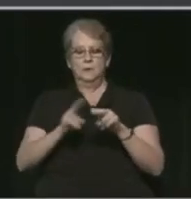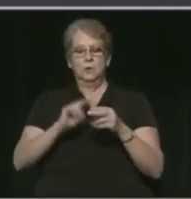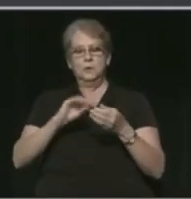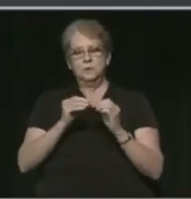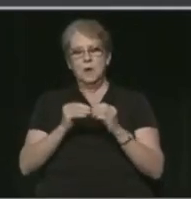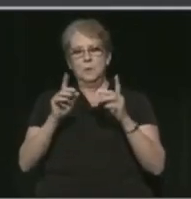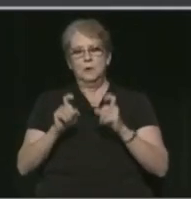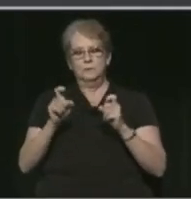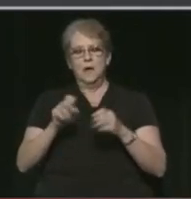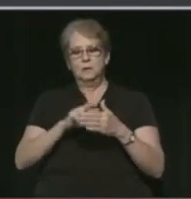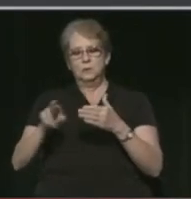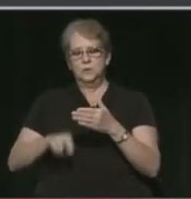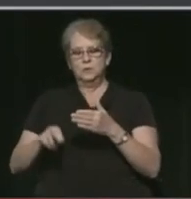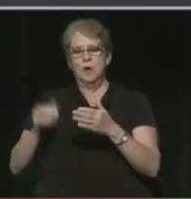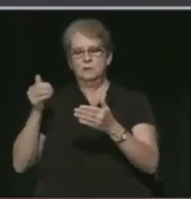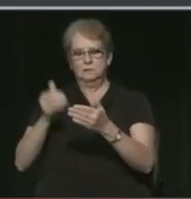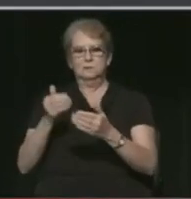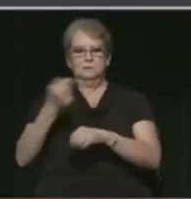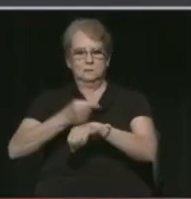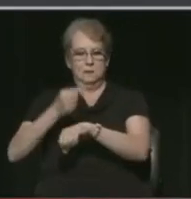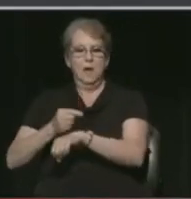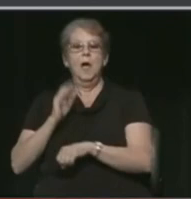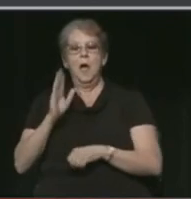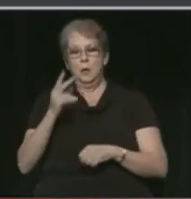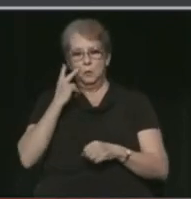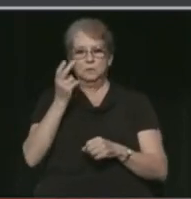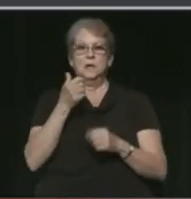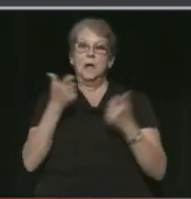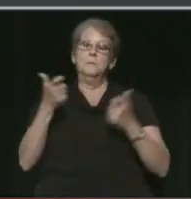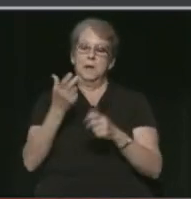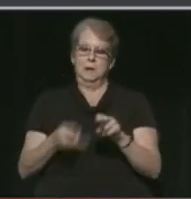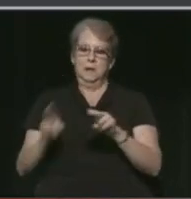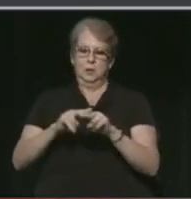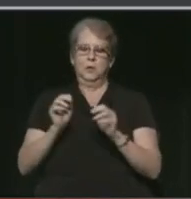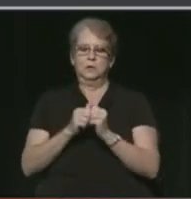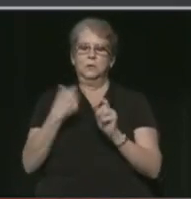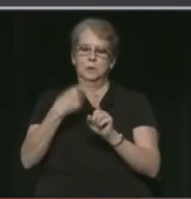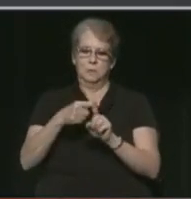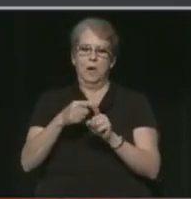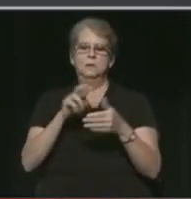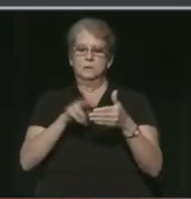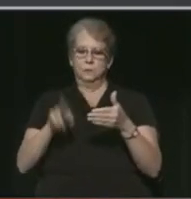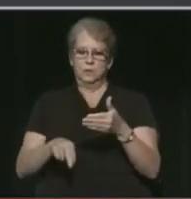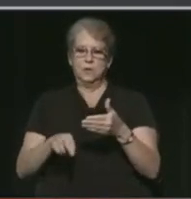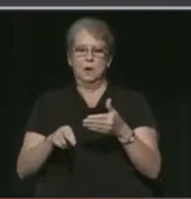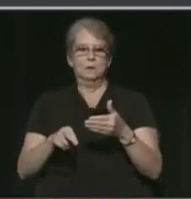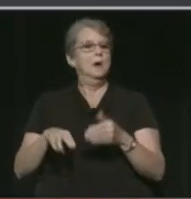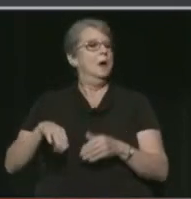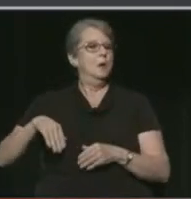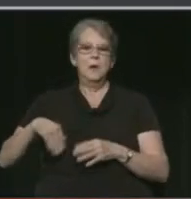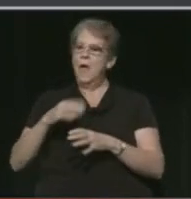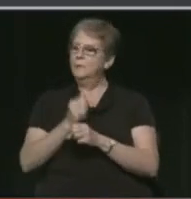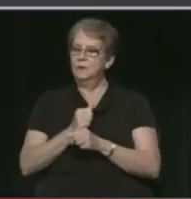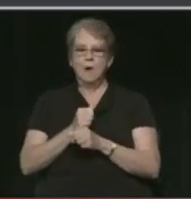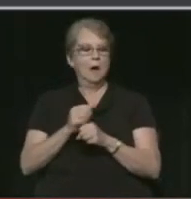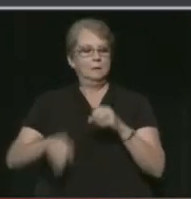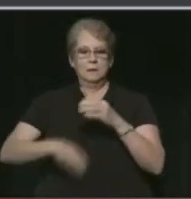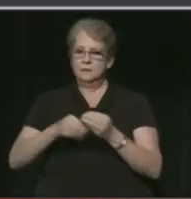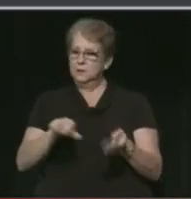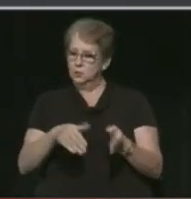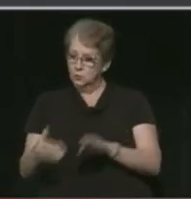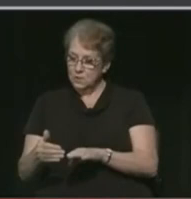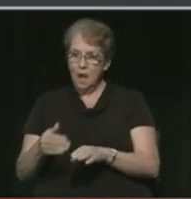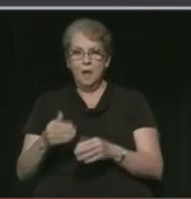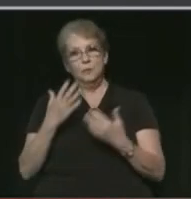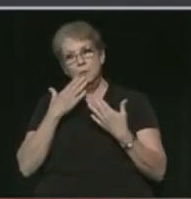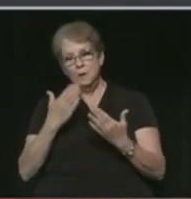test results in the coming days, and we will most likely see a big increase in positive results. We've not had any additional deaths, we are thankful,